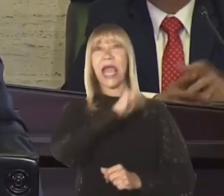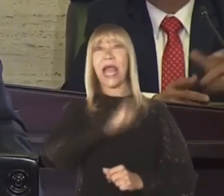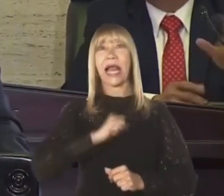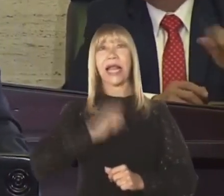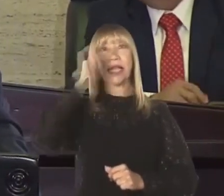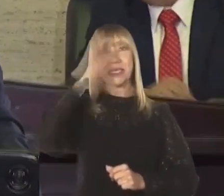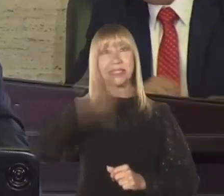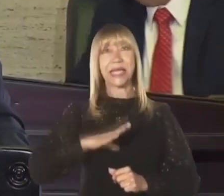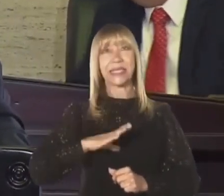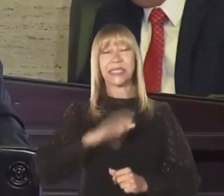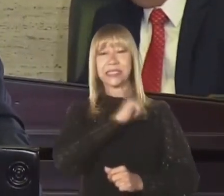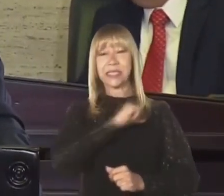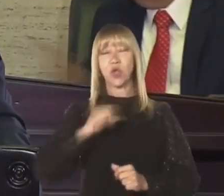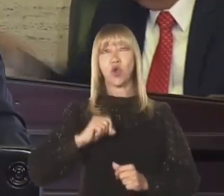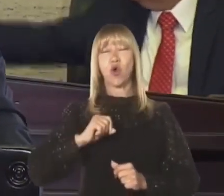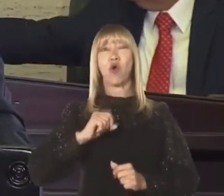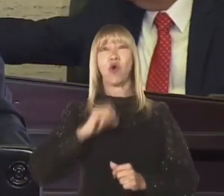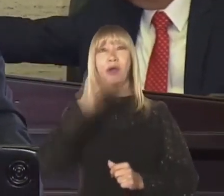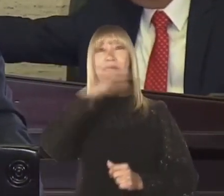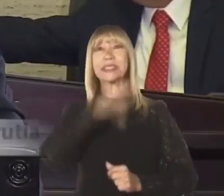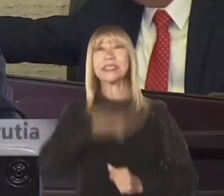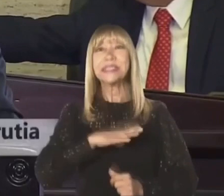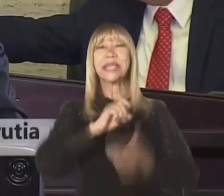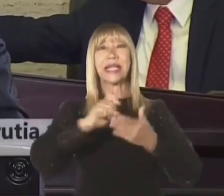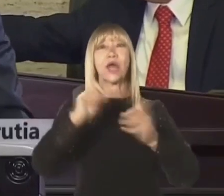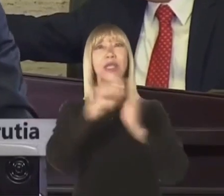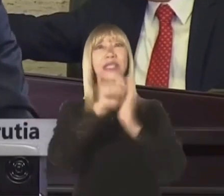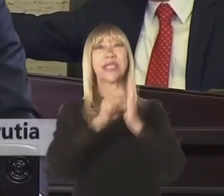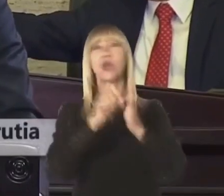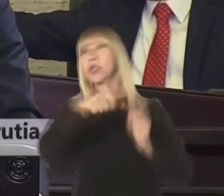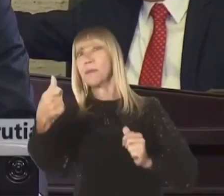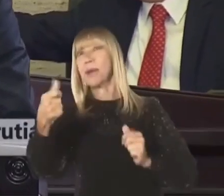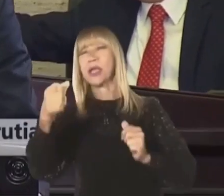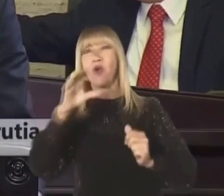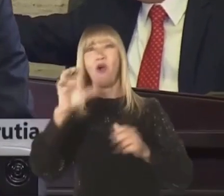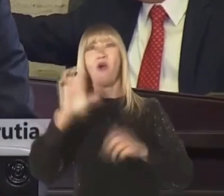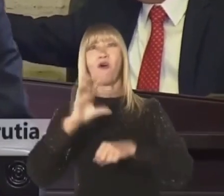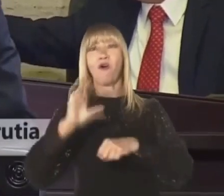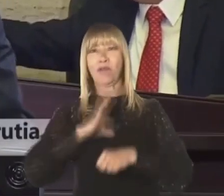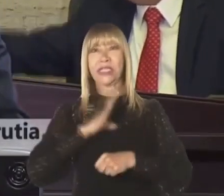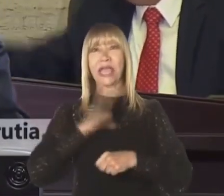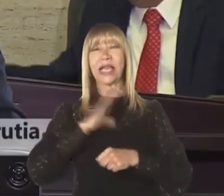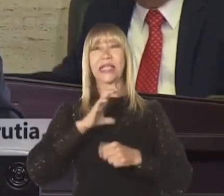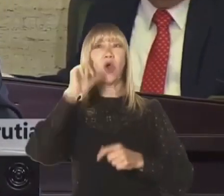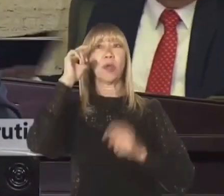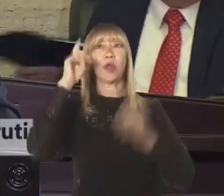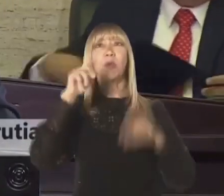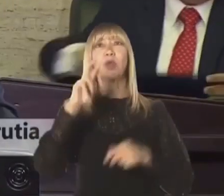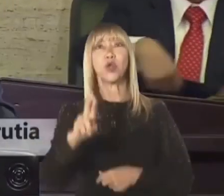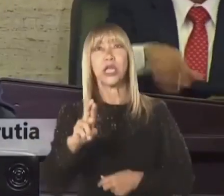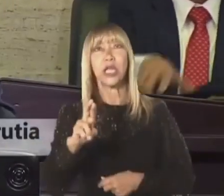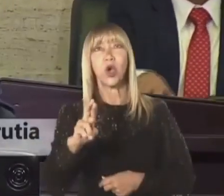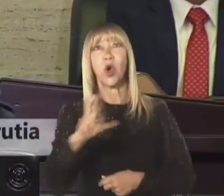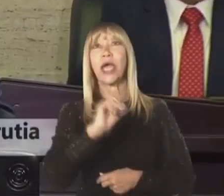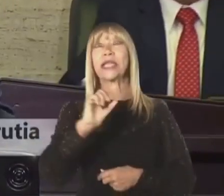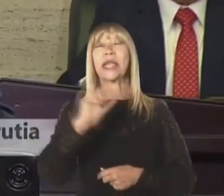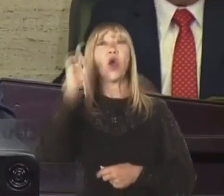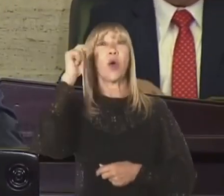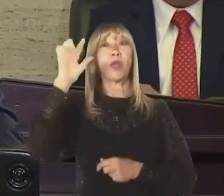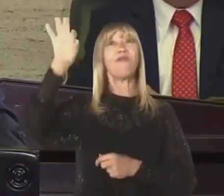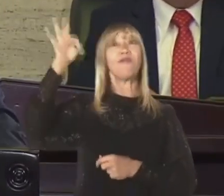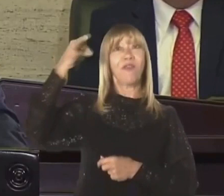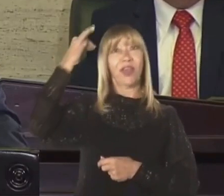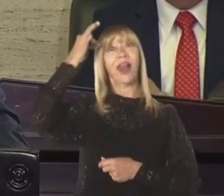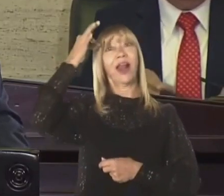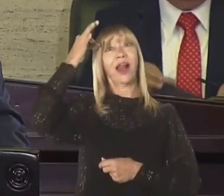mentioned past promises, such as the construction of a hospital in Vieques, and made few announcements, like $100